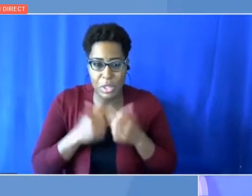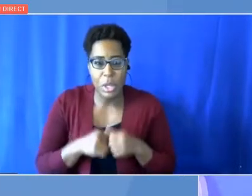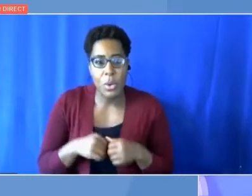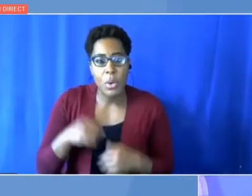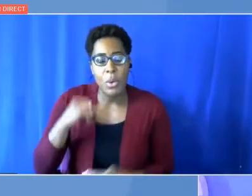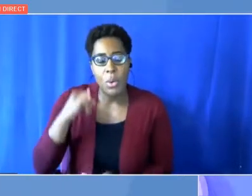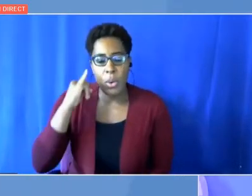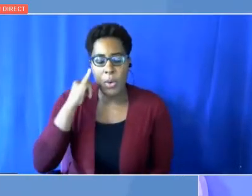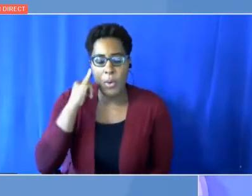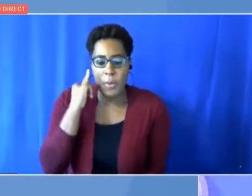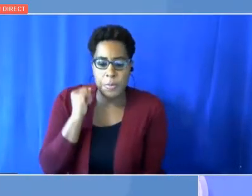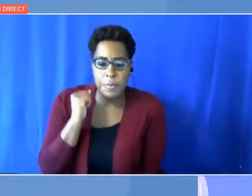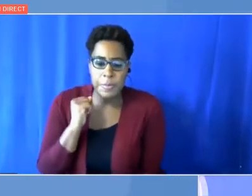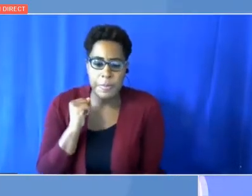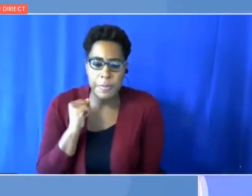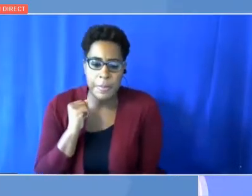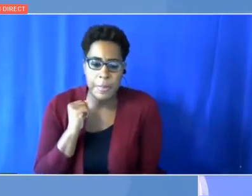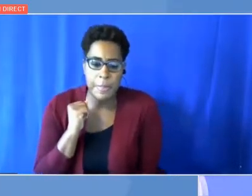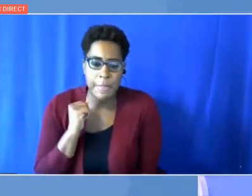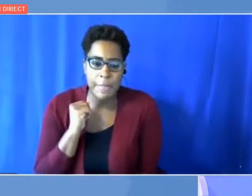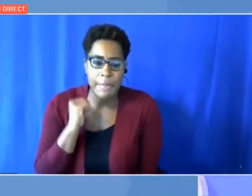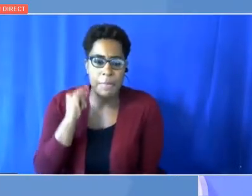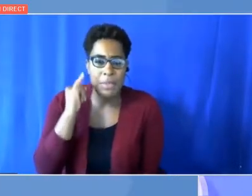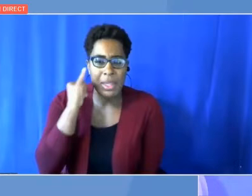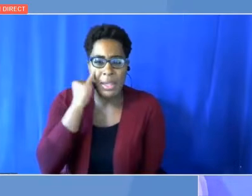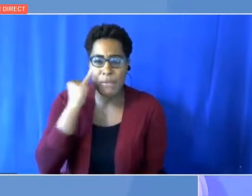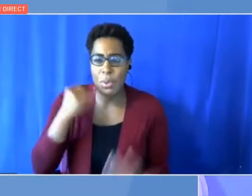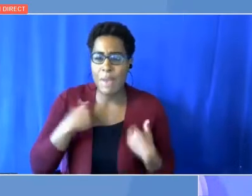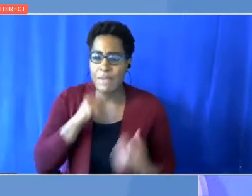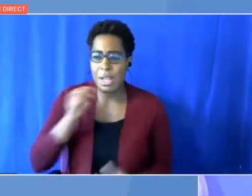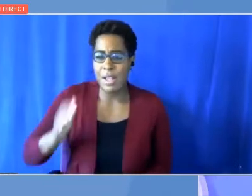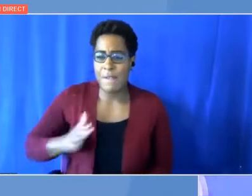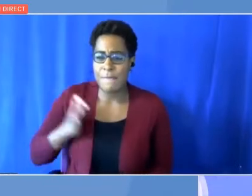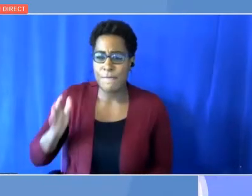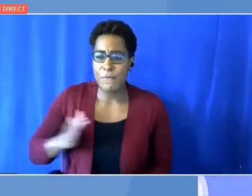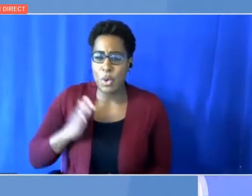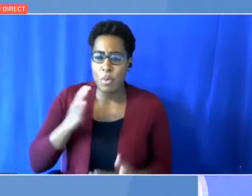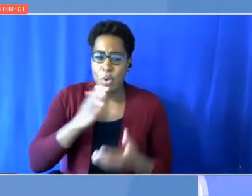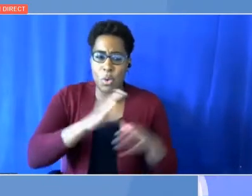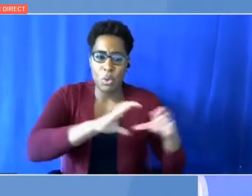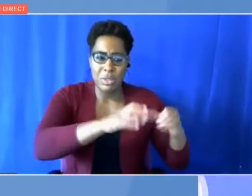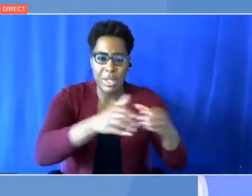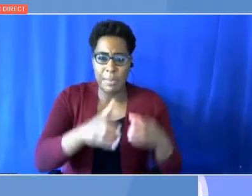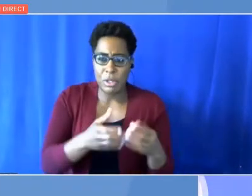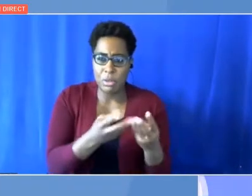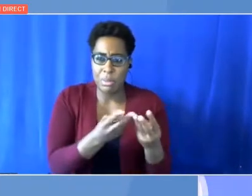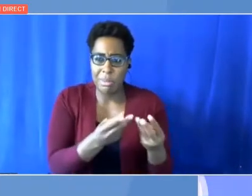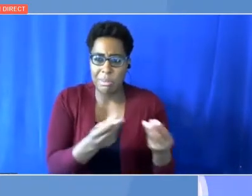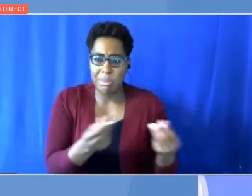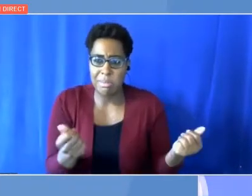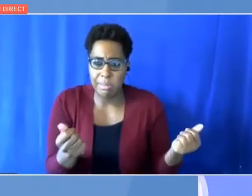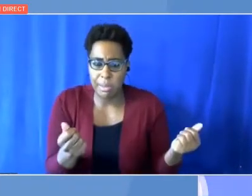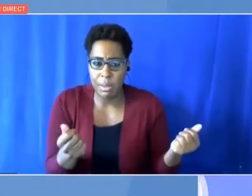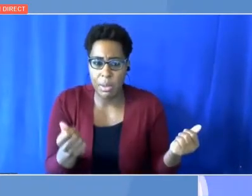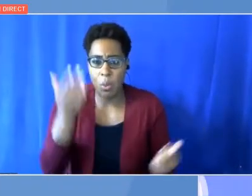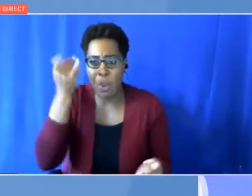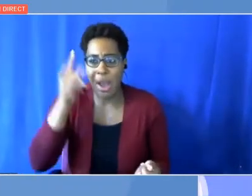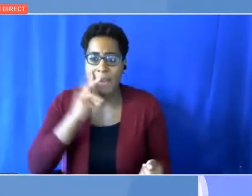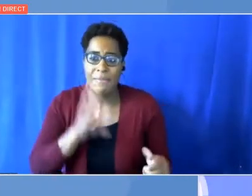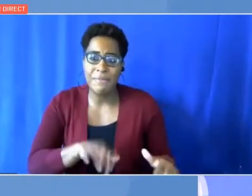sometimes informal sectors being wiped out because of floods or